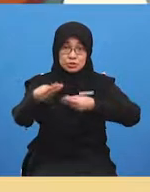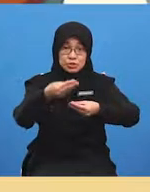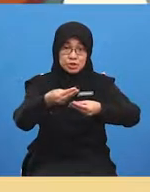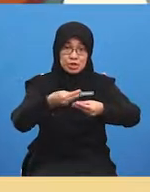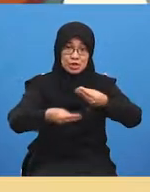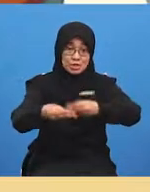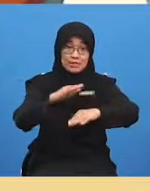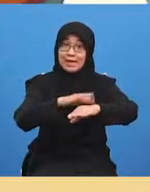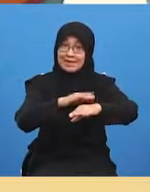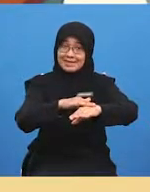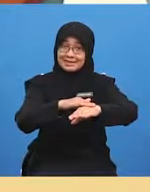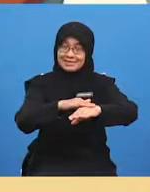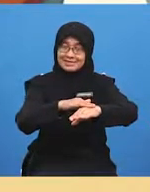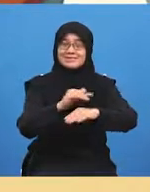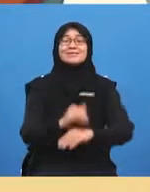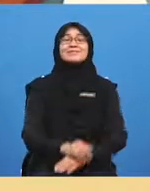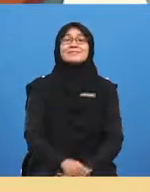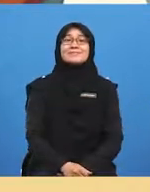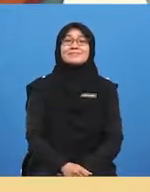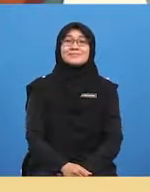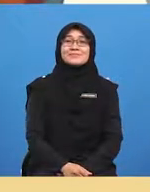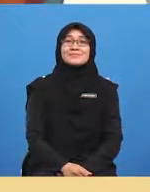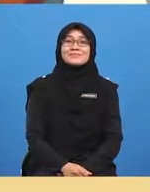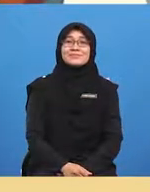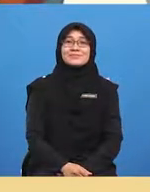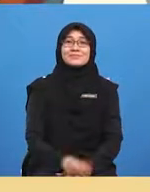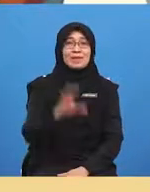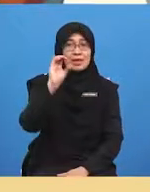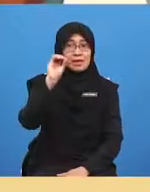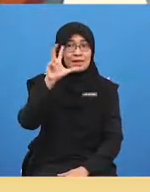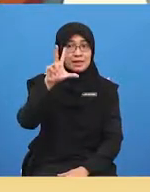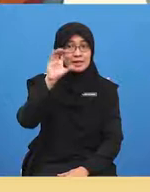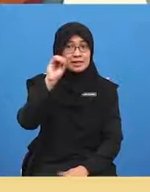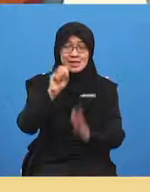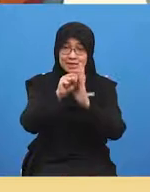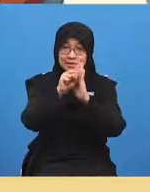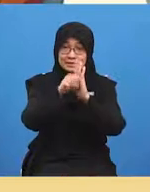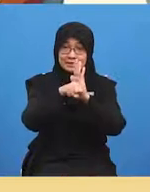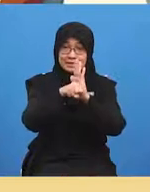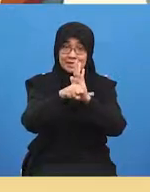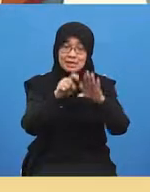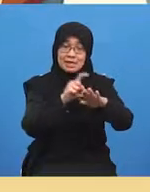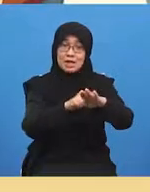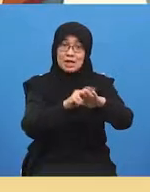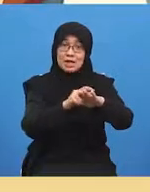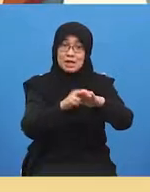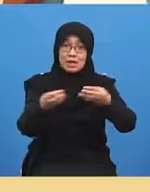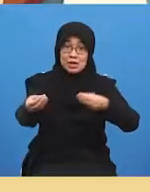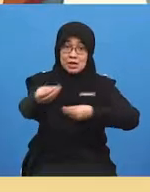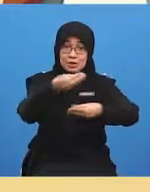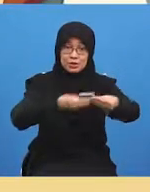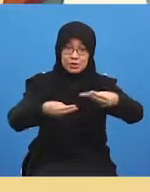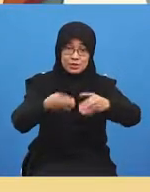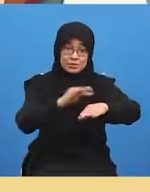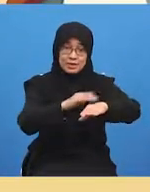great 30 seconds on the clock don't forget to swap ready boys